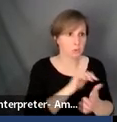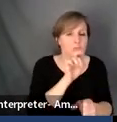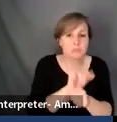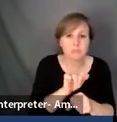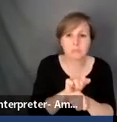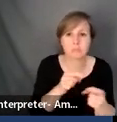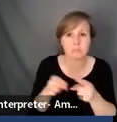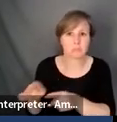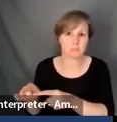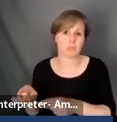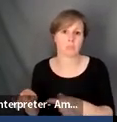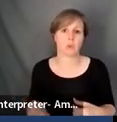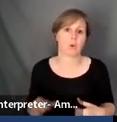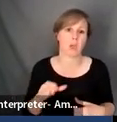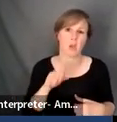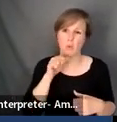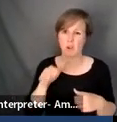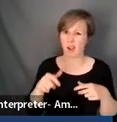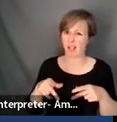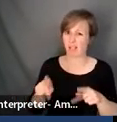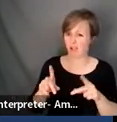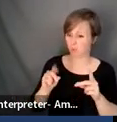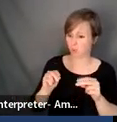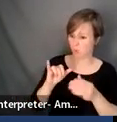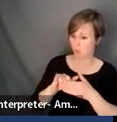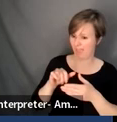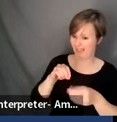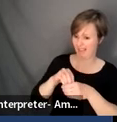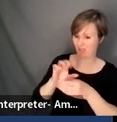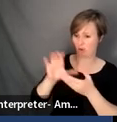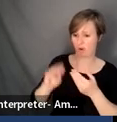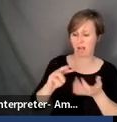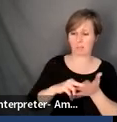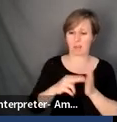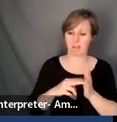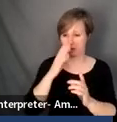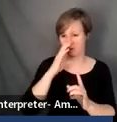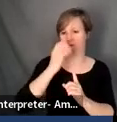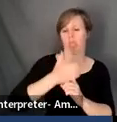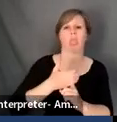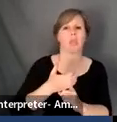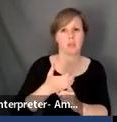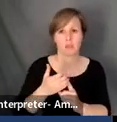our curriculum. And if we're not allowed to do that, then it's just performance, you know? So, um,